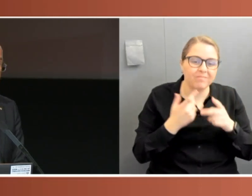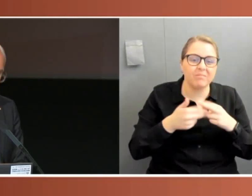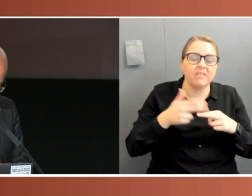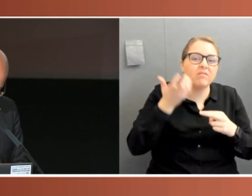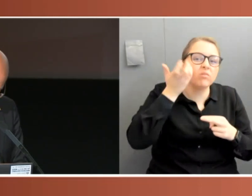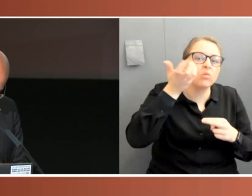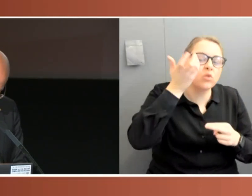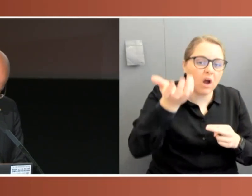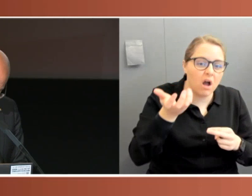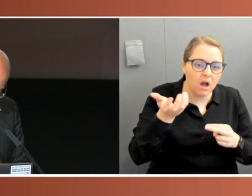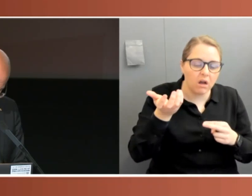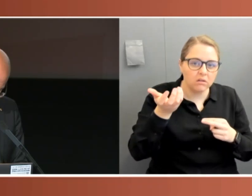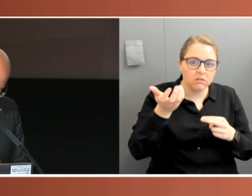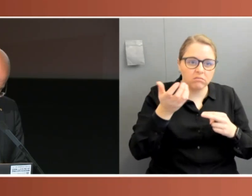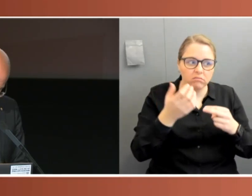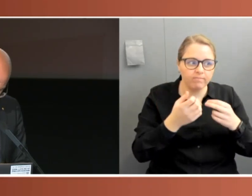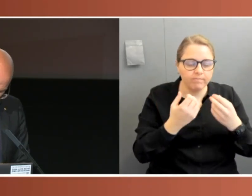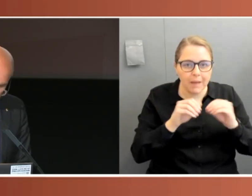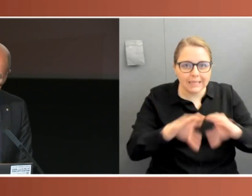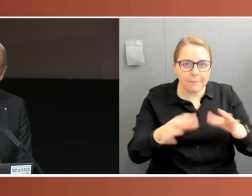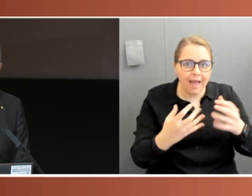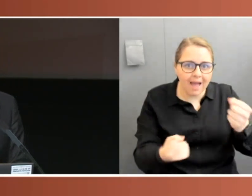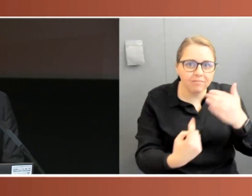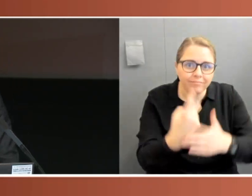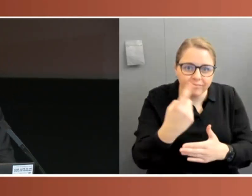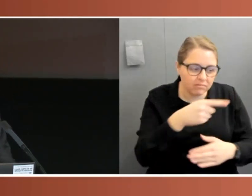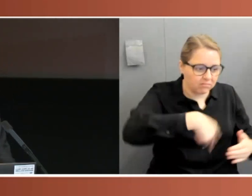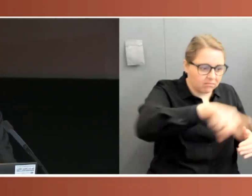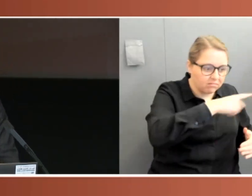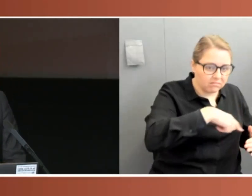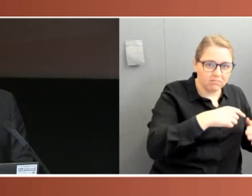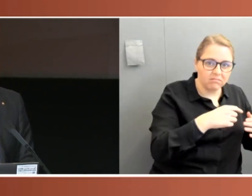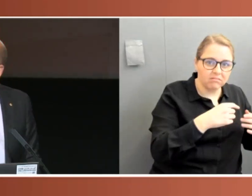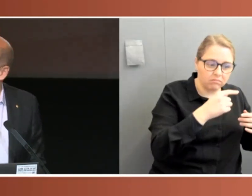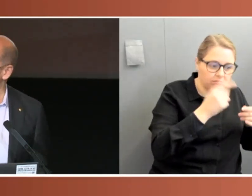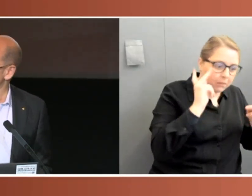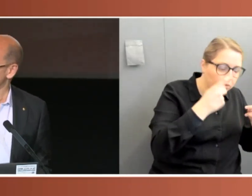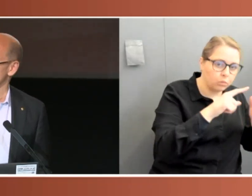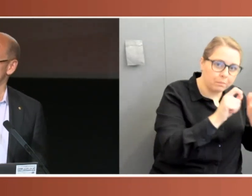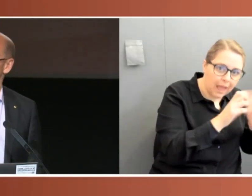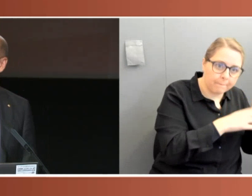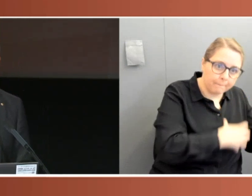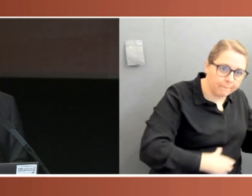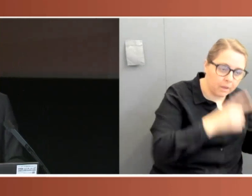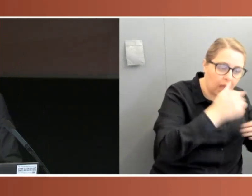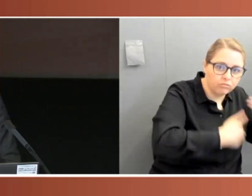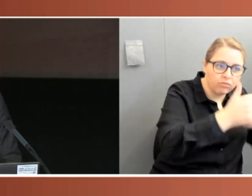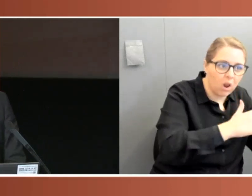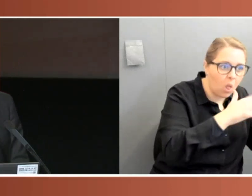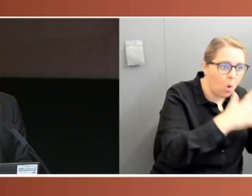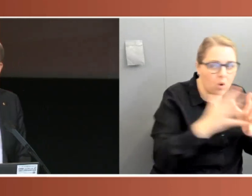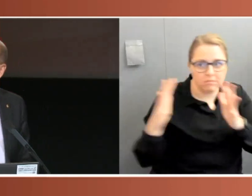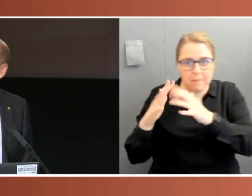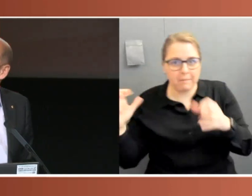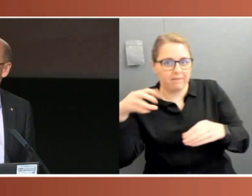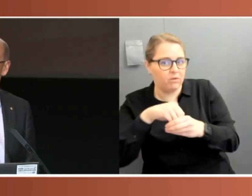laws without appropriate scrutiny. The other area where we saw extreme behaviour, amongst others, was not just about